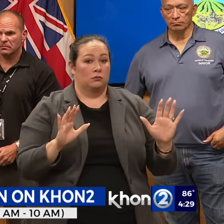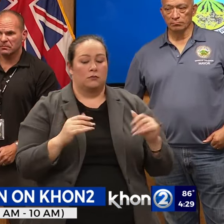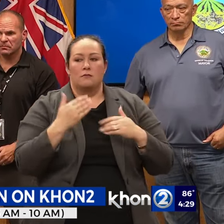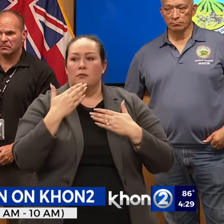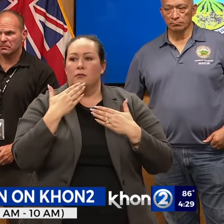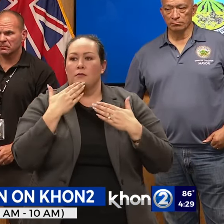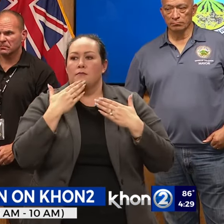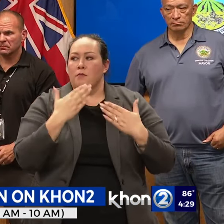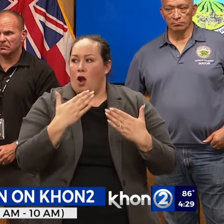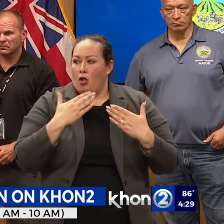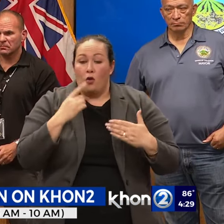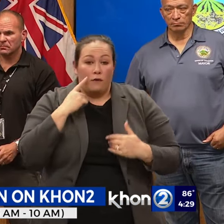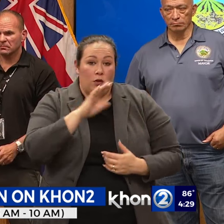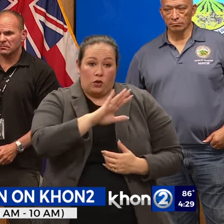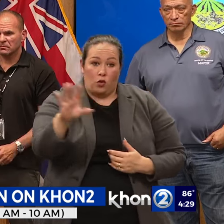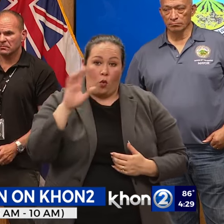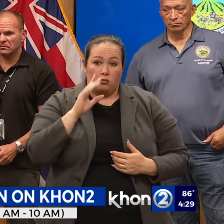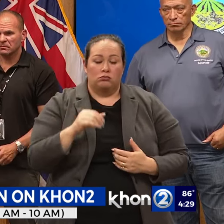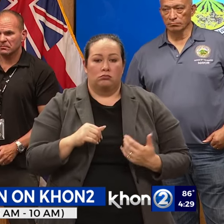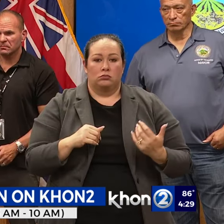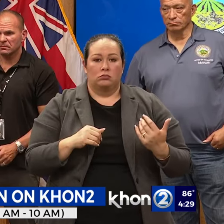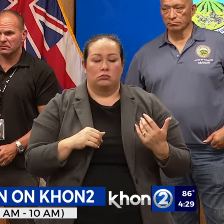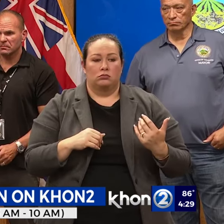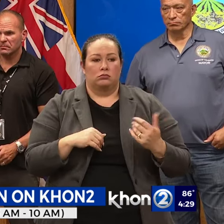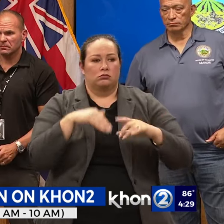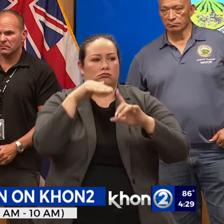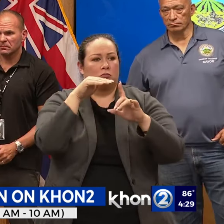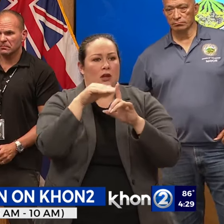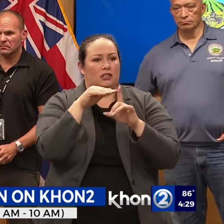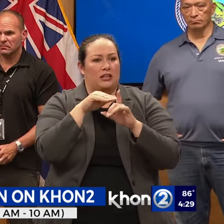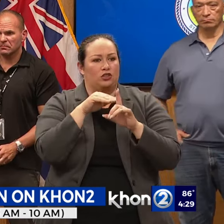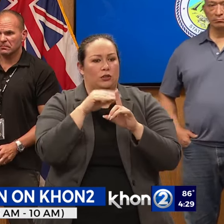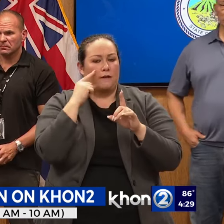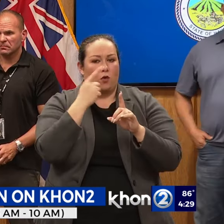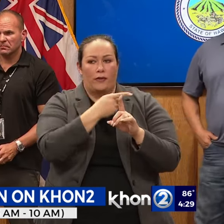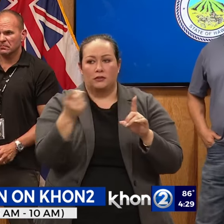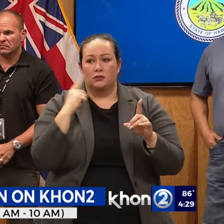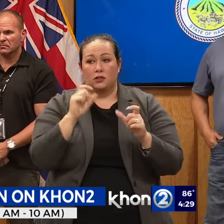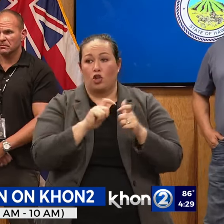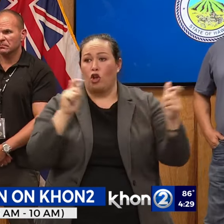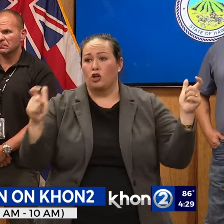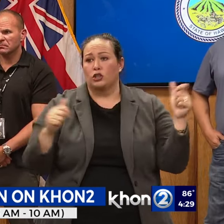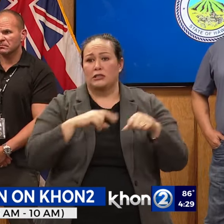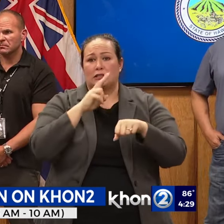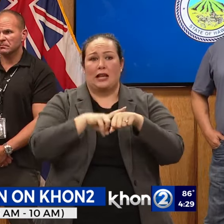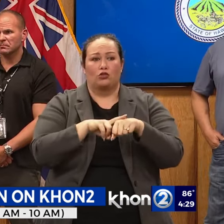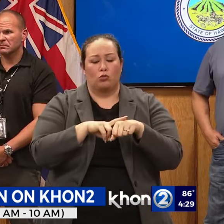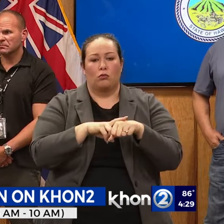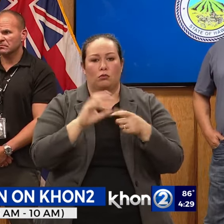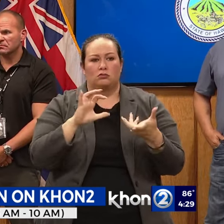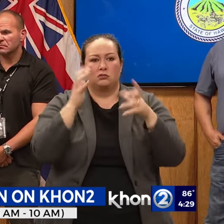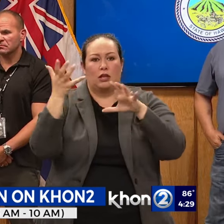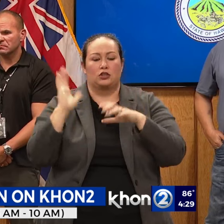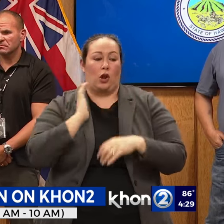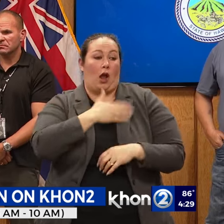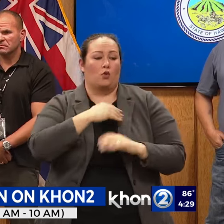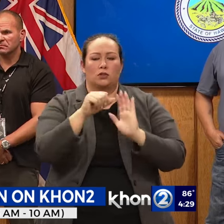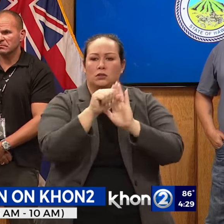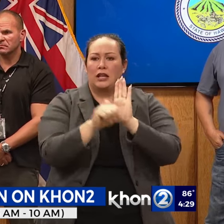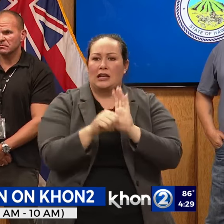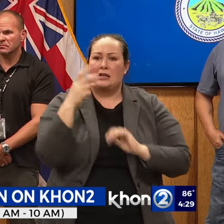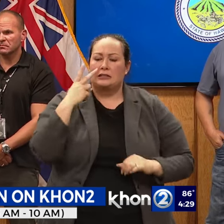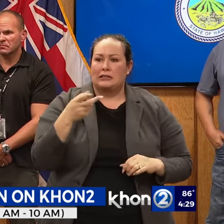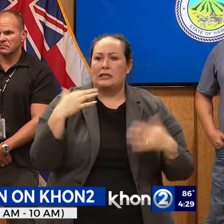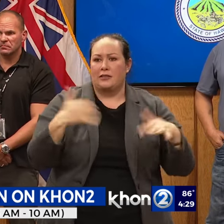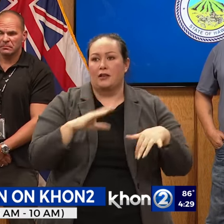your attention on this crisis. Like I said earlier, it's the largest natural disaster that our state has seen. That's becoming evident